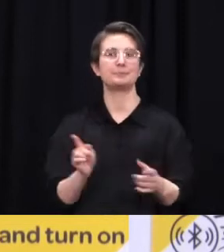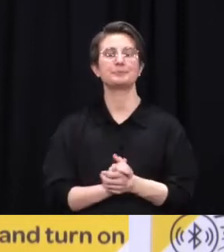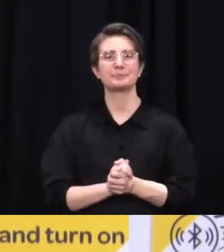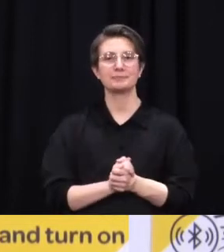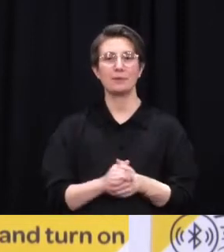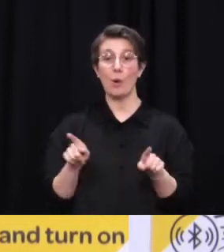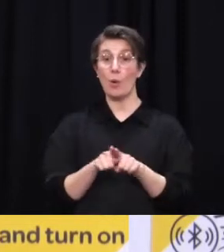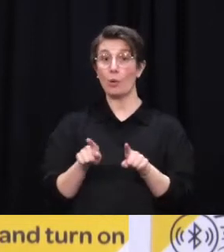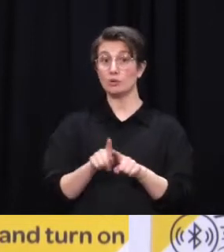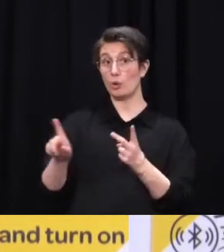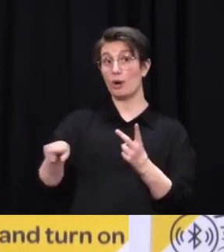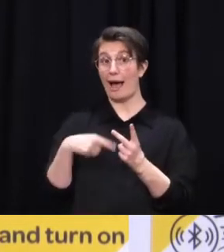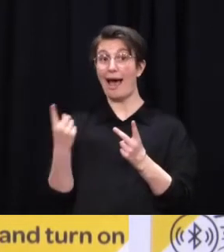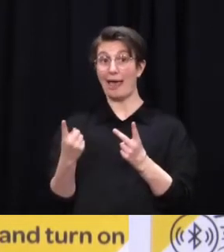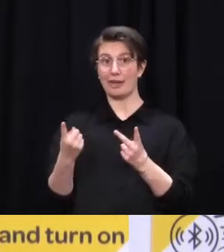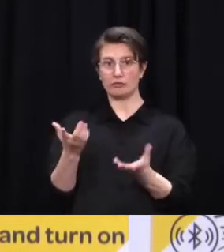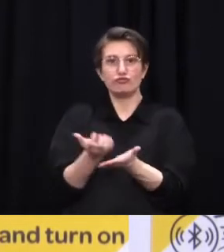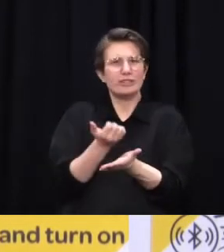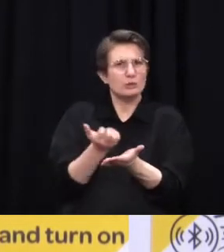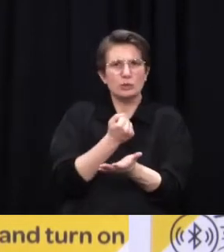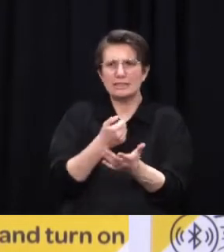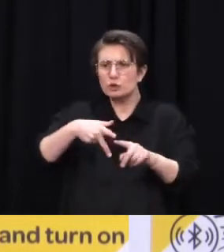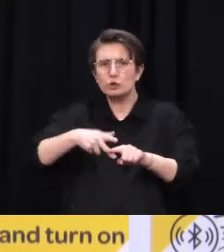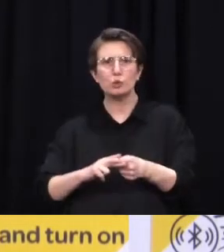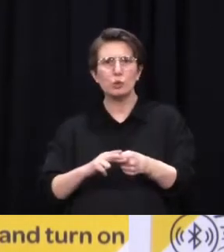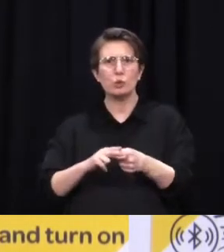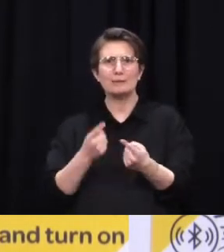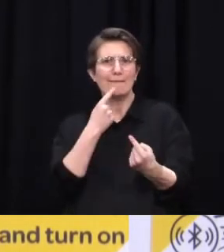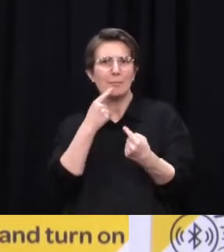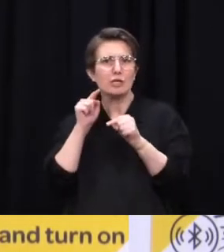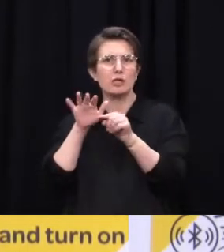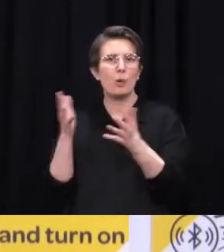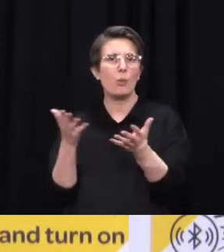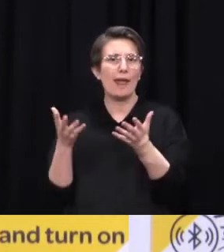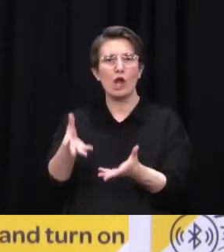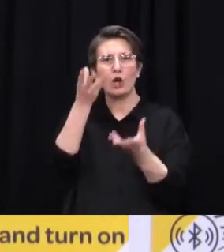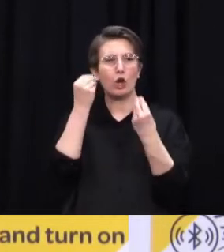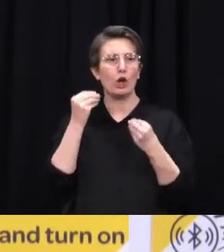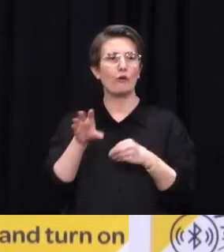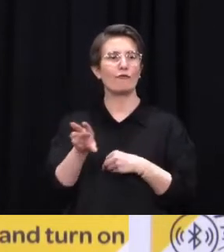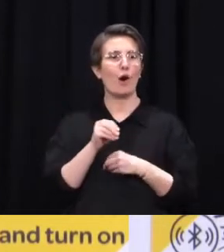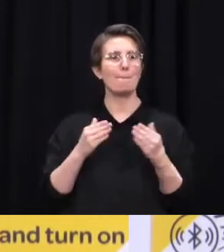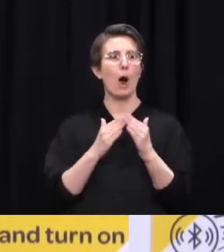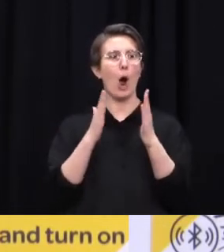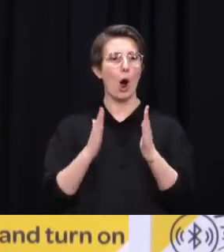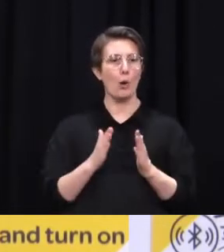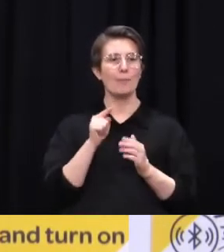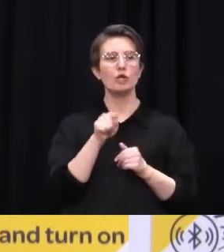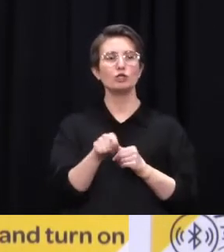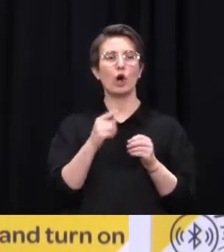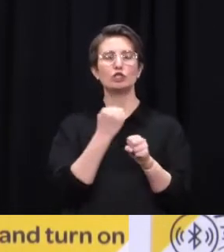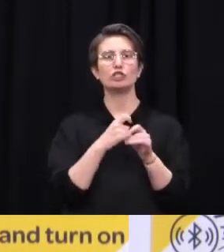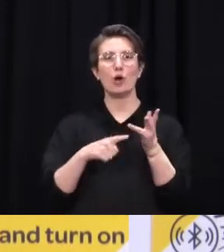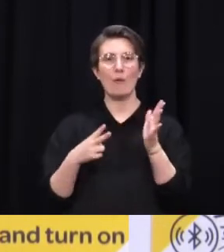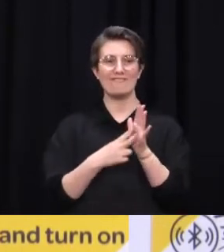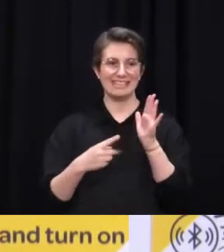on learningfromhome.govt.nz And the Kitao Māorama websites are available in both English and in